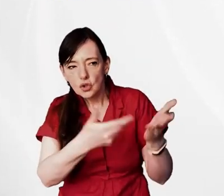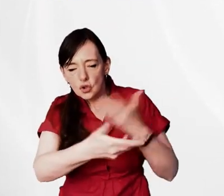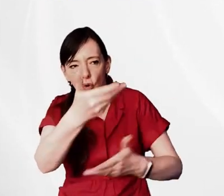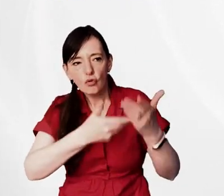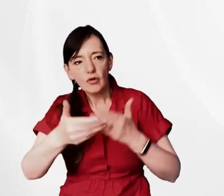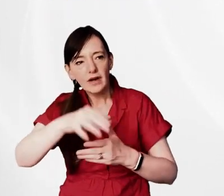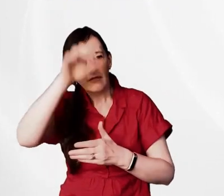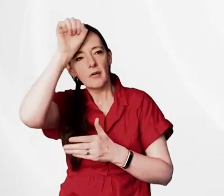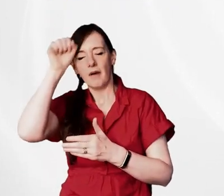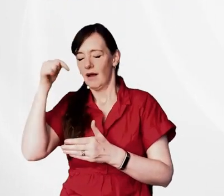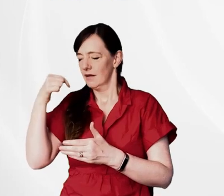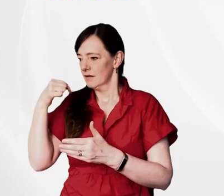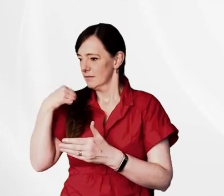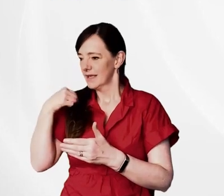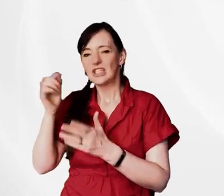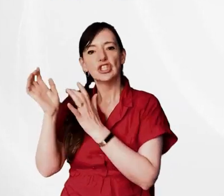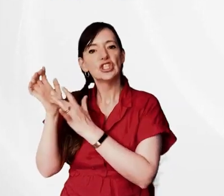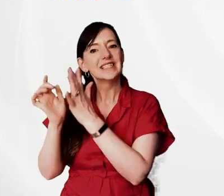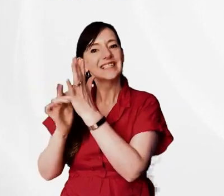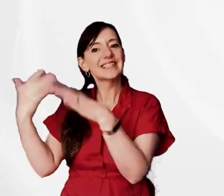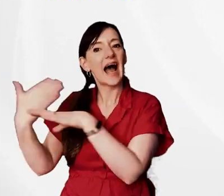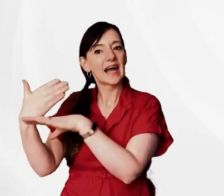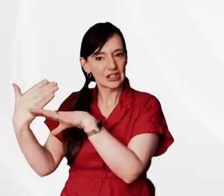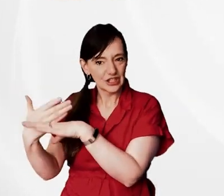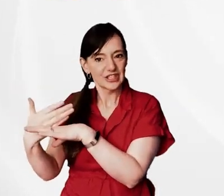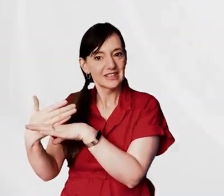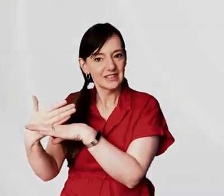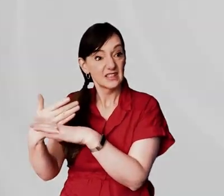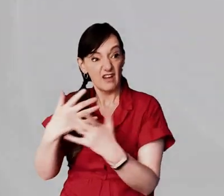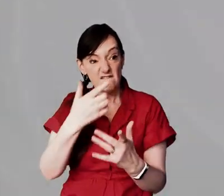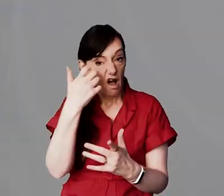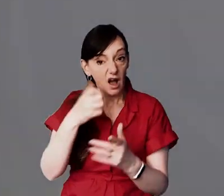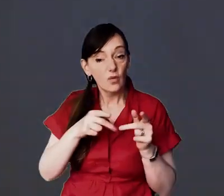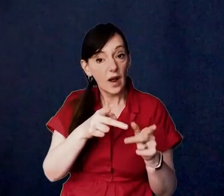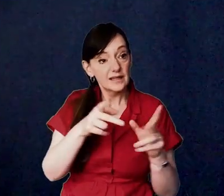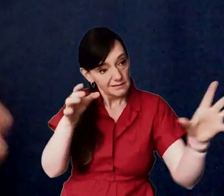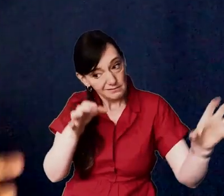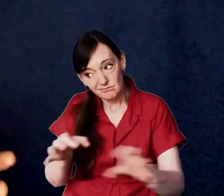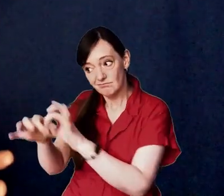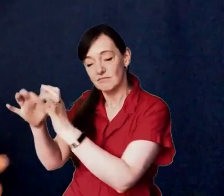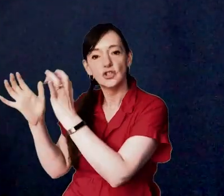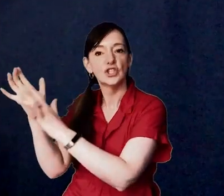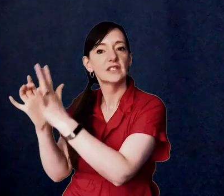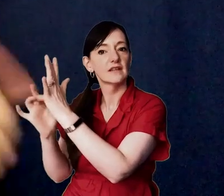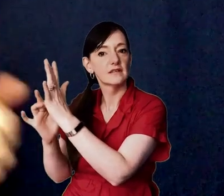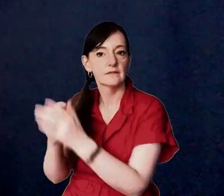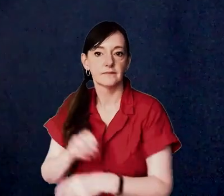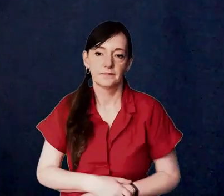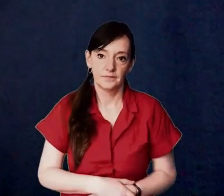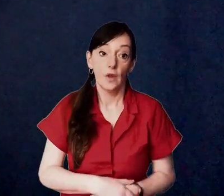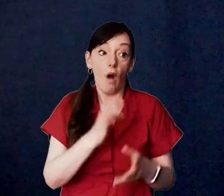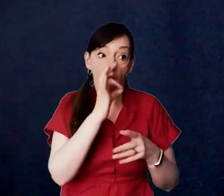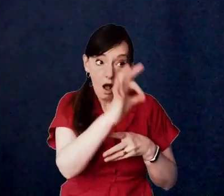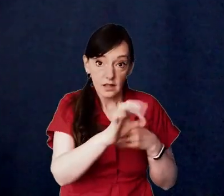you said there just reminds me of something that jesus once did find ways to connect the conversation to jesus ask good questions listen